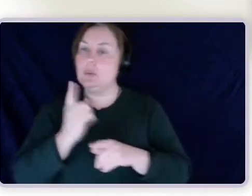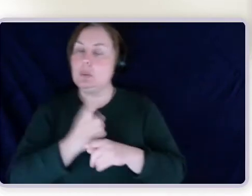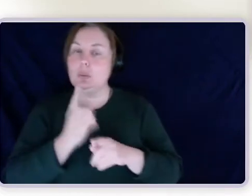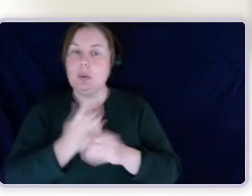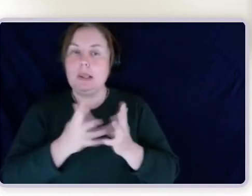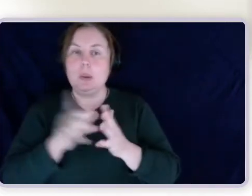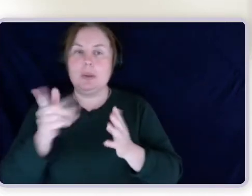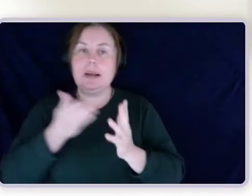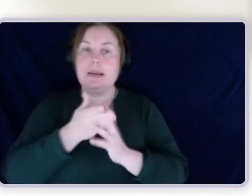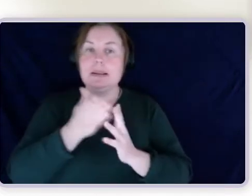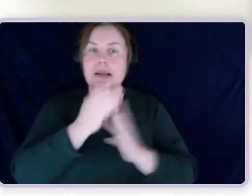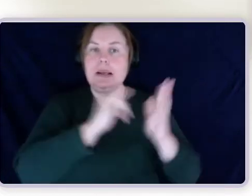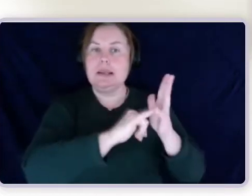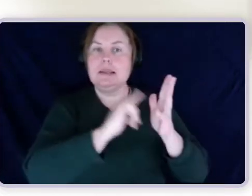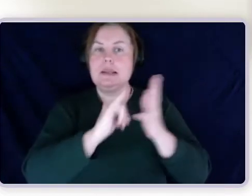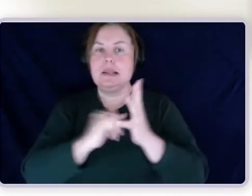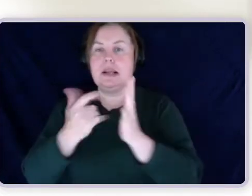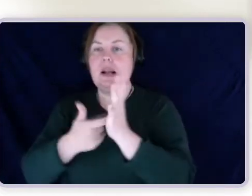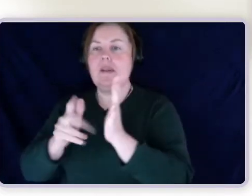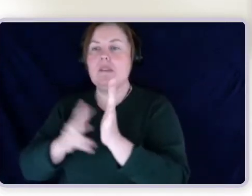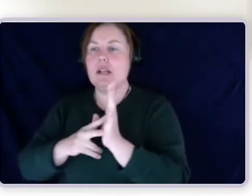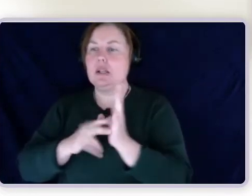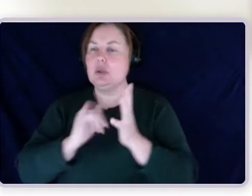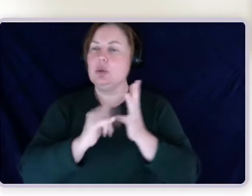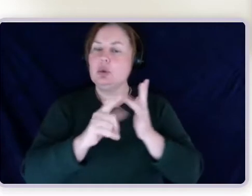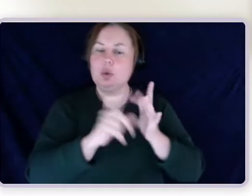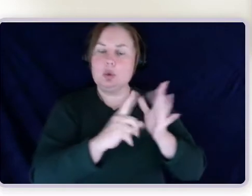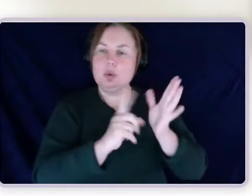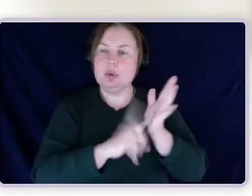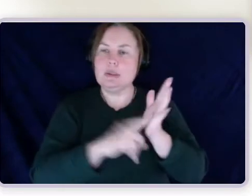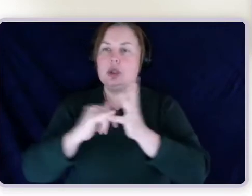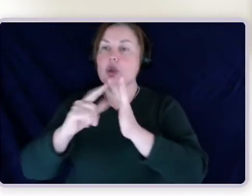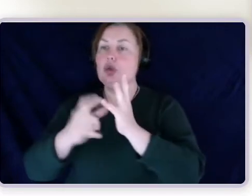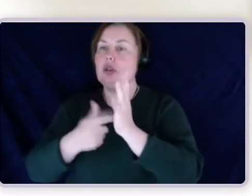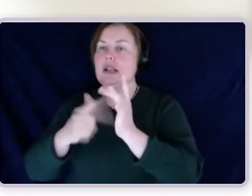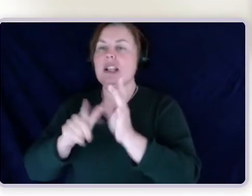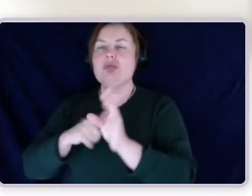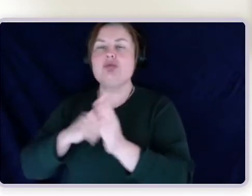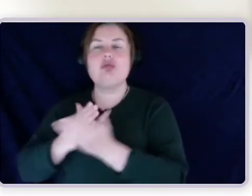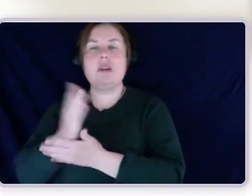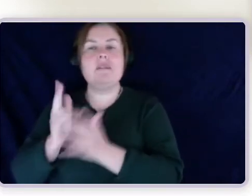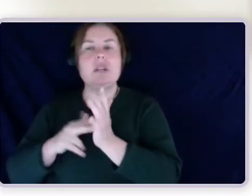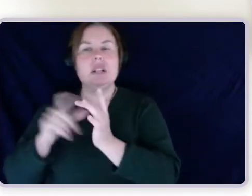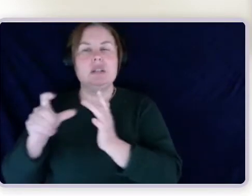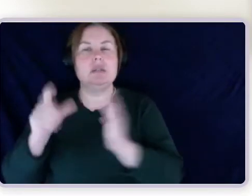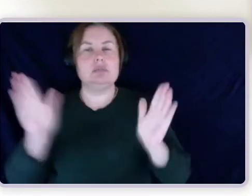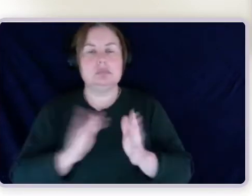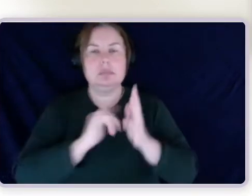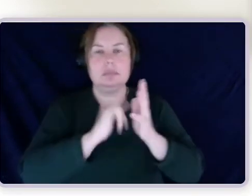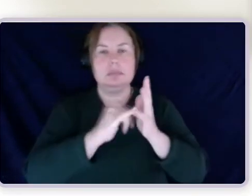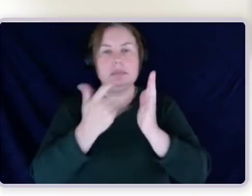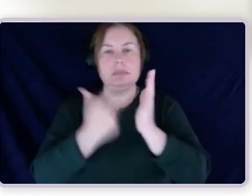want to get further assistance or you have a referral that you'd like to make. And then, as Melissa mentioned, we'll have some time for questions at the end.